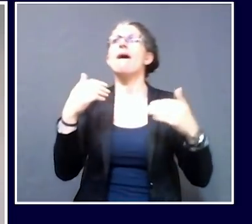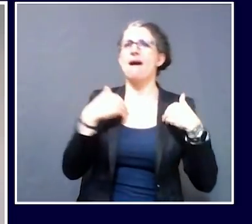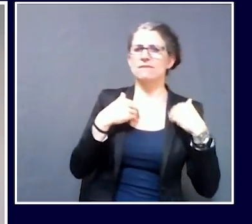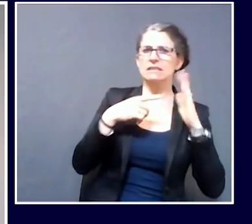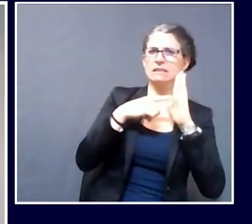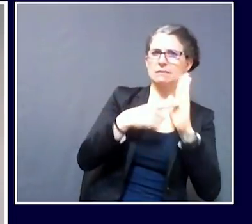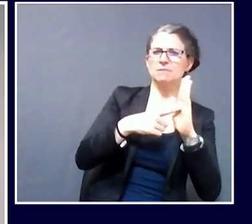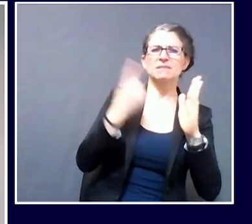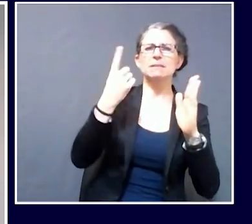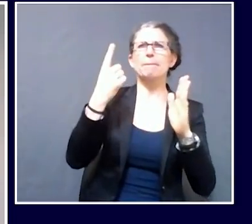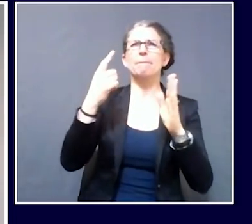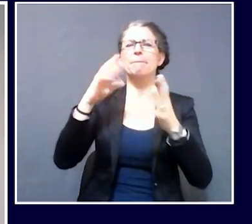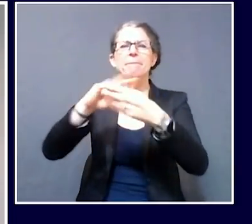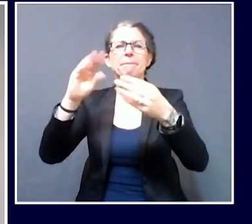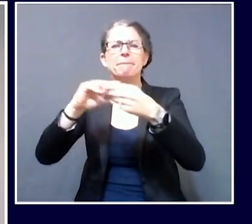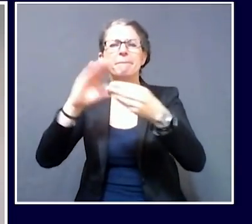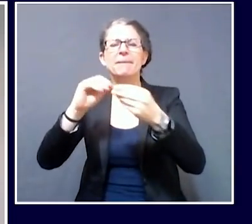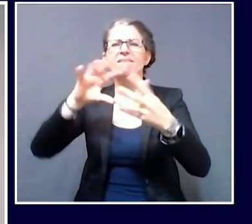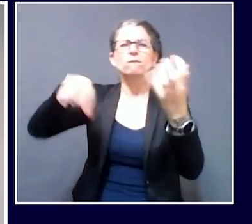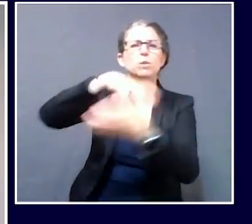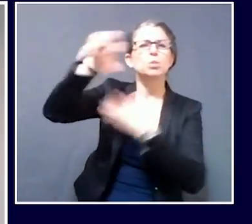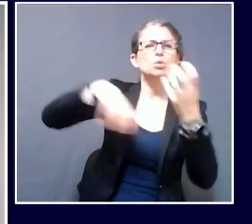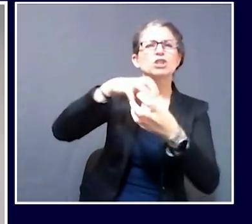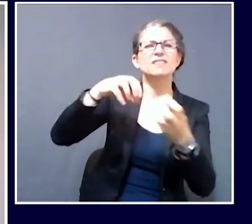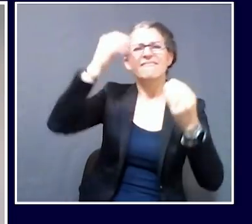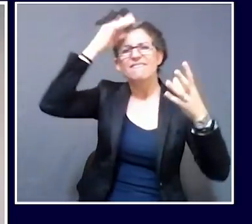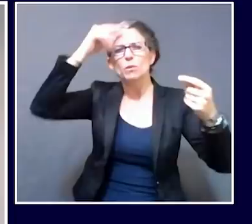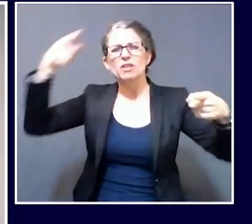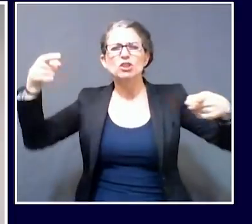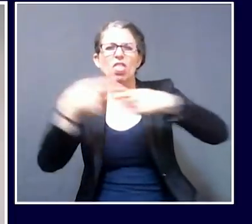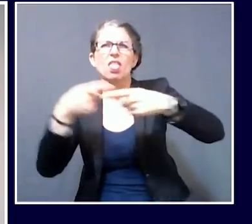tell me what I should believe, I suppose. Great.